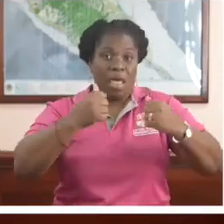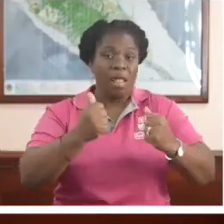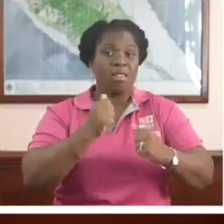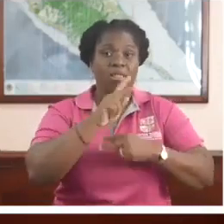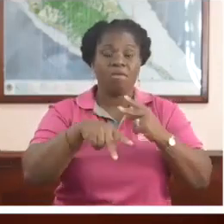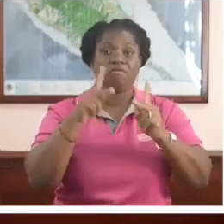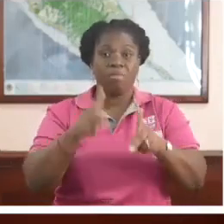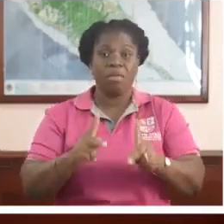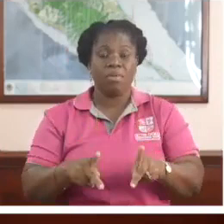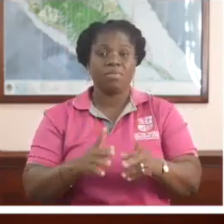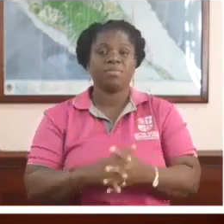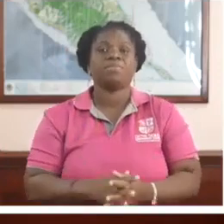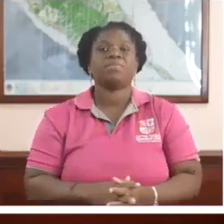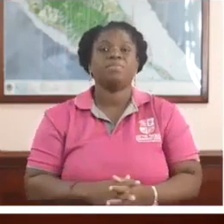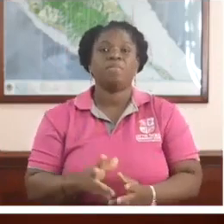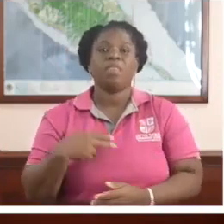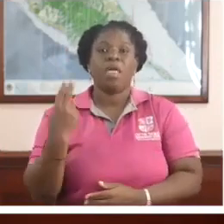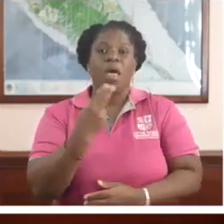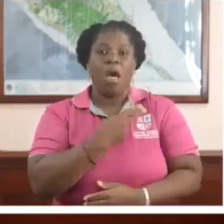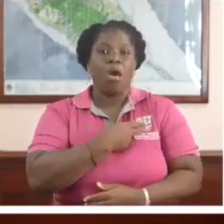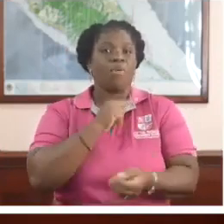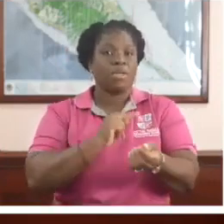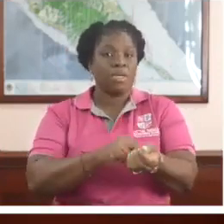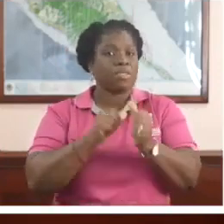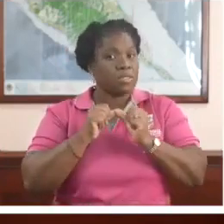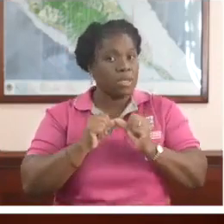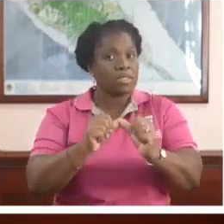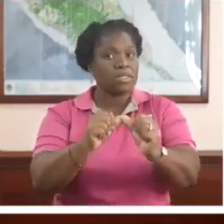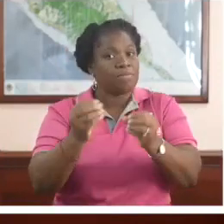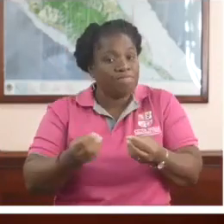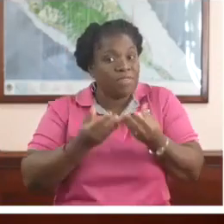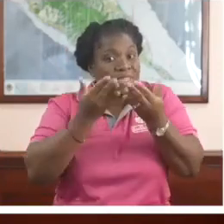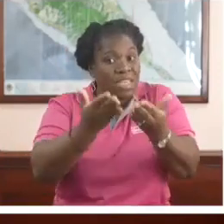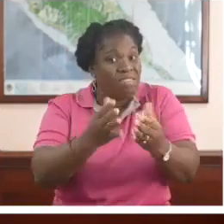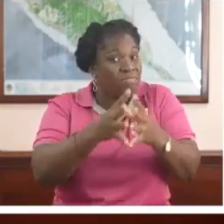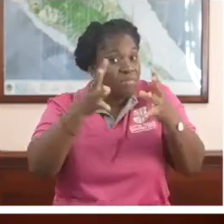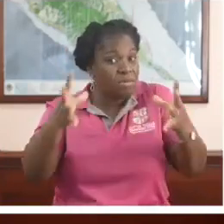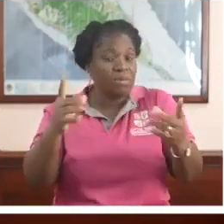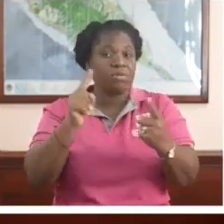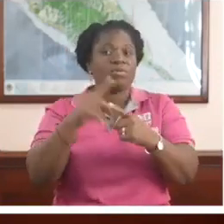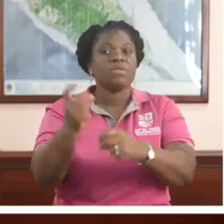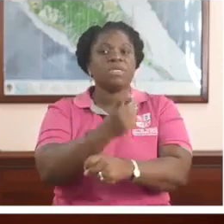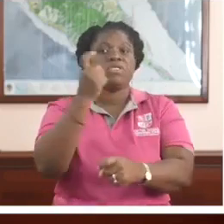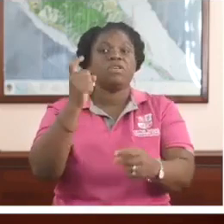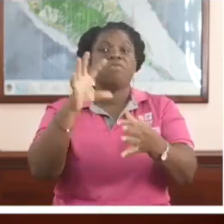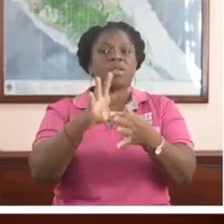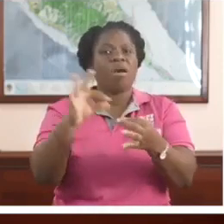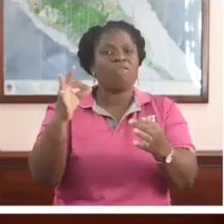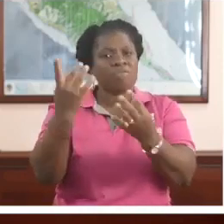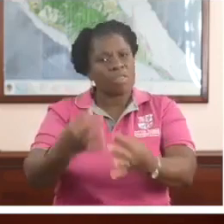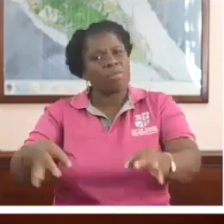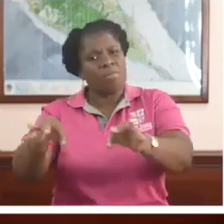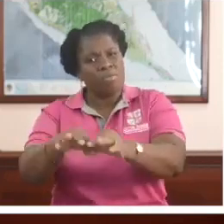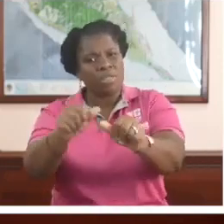and the public at large. In nurses continue to contribute significantly to